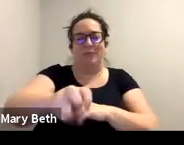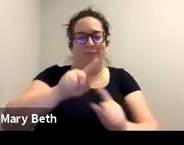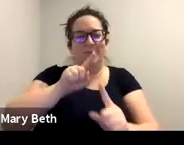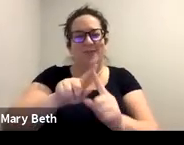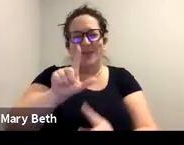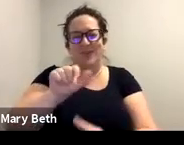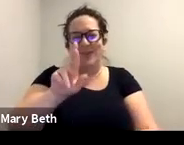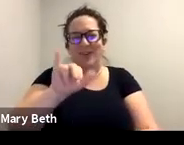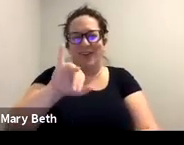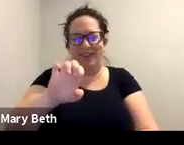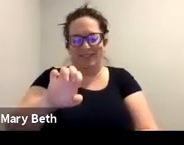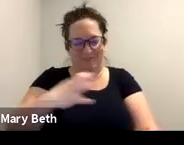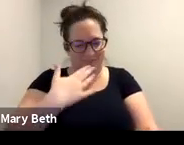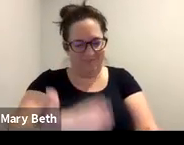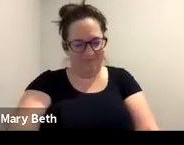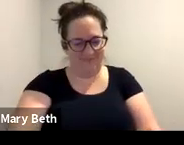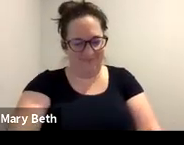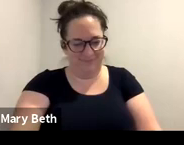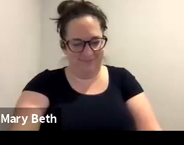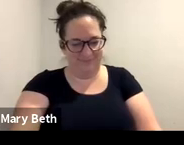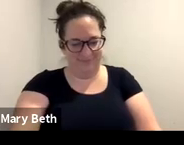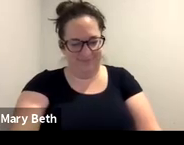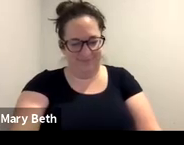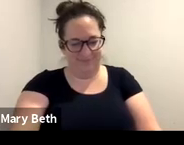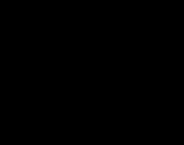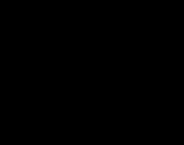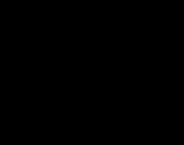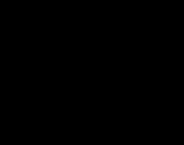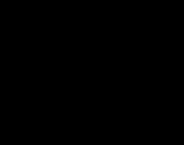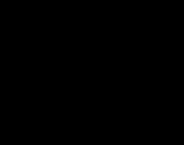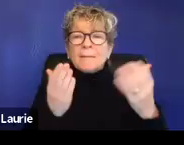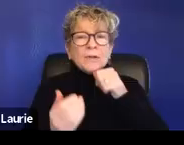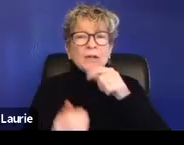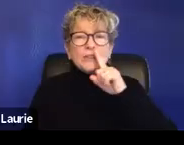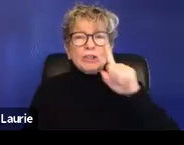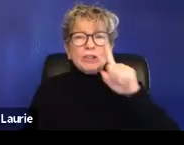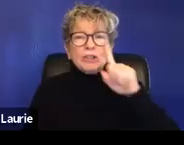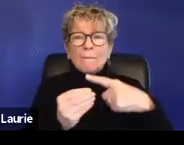maybe even really sure what their immigration status is because of